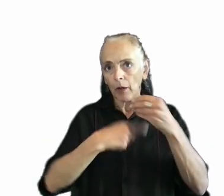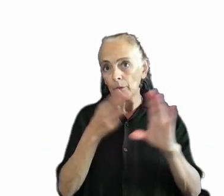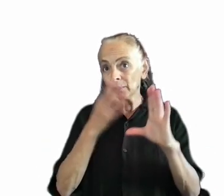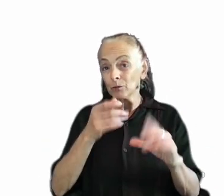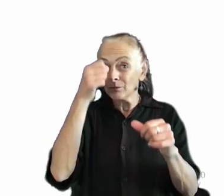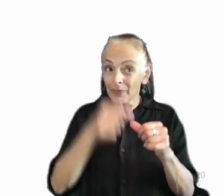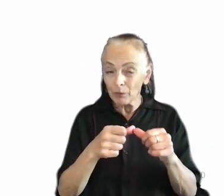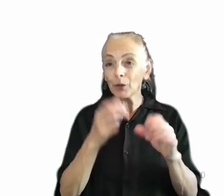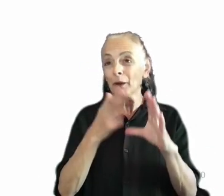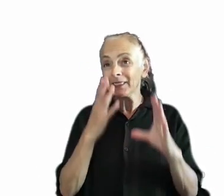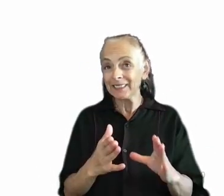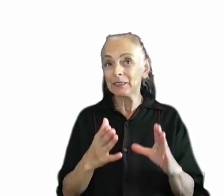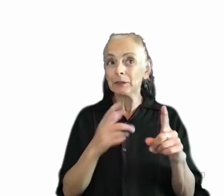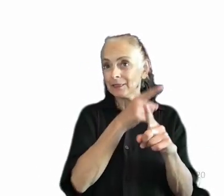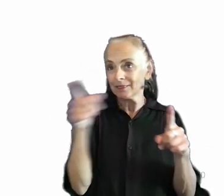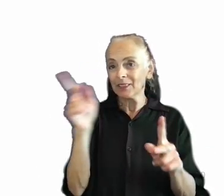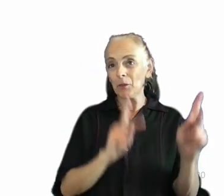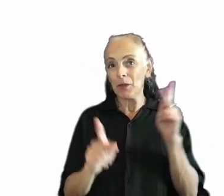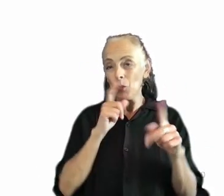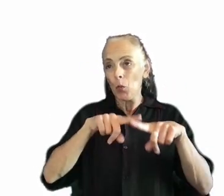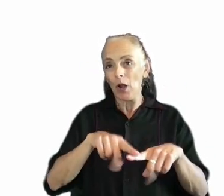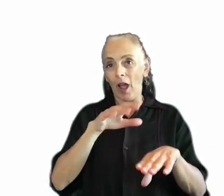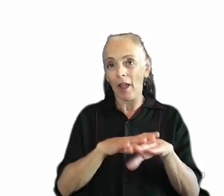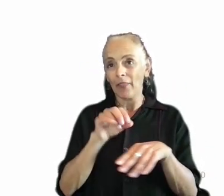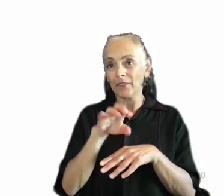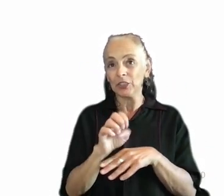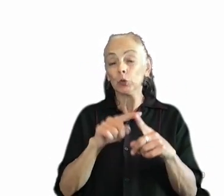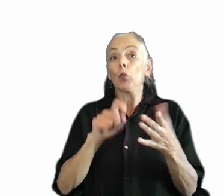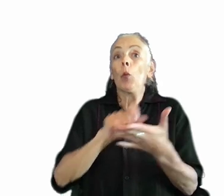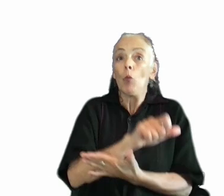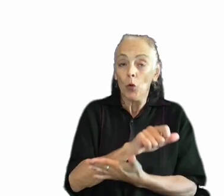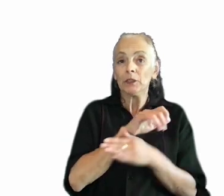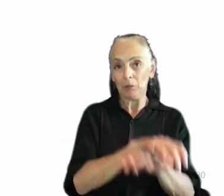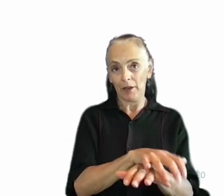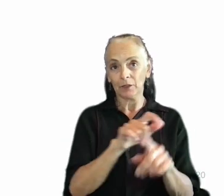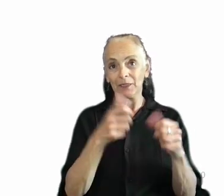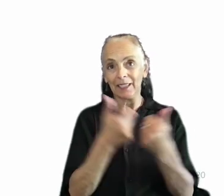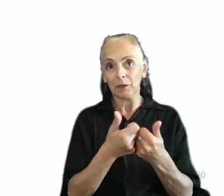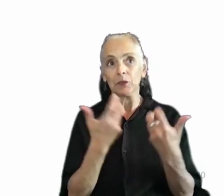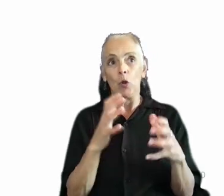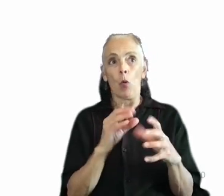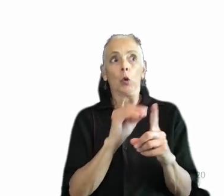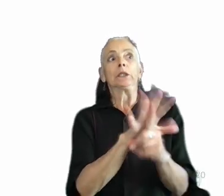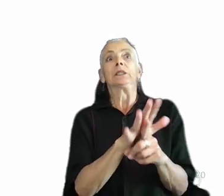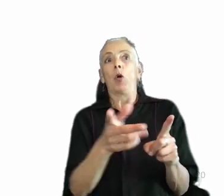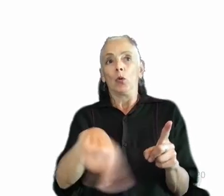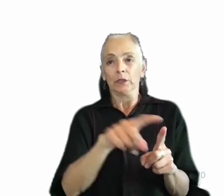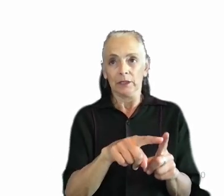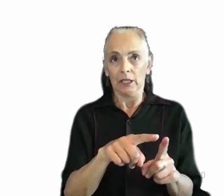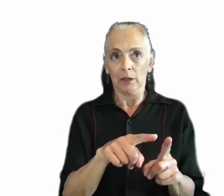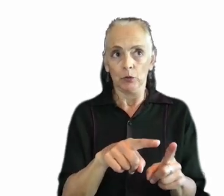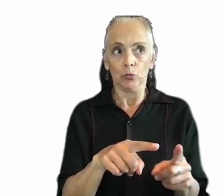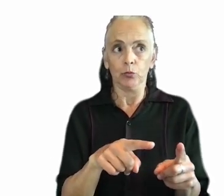participants they're testing with are people who rely on a feature to remove spiders from their game. So they don't want to expose their participants to their phobia